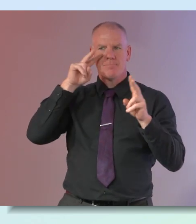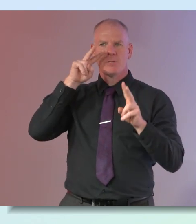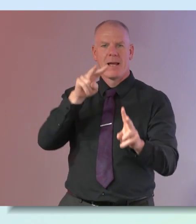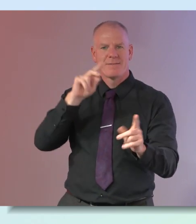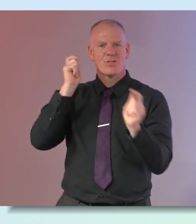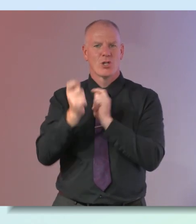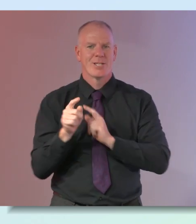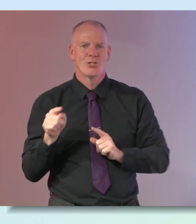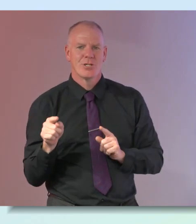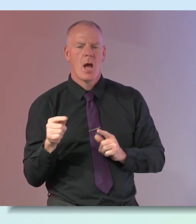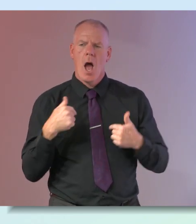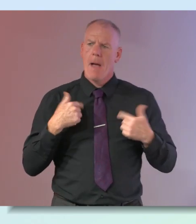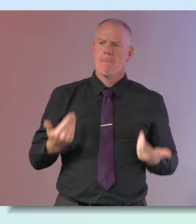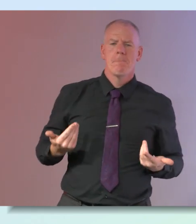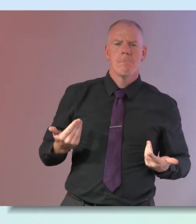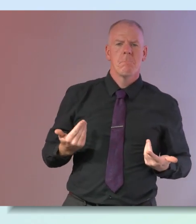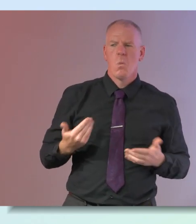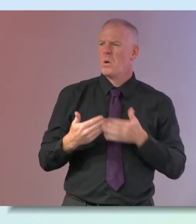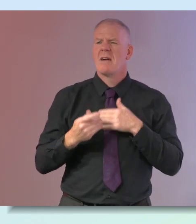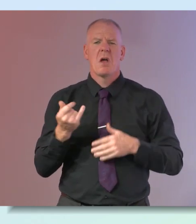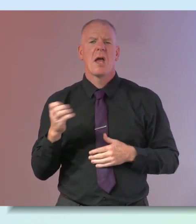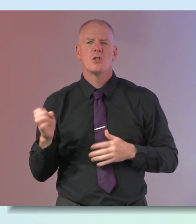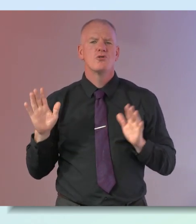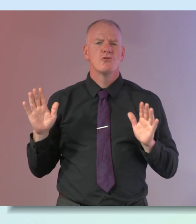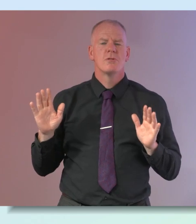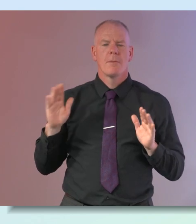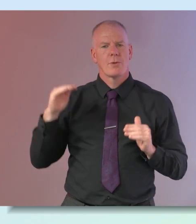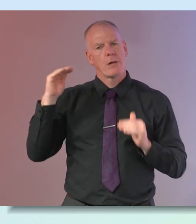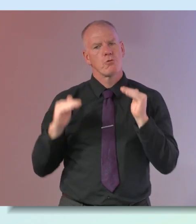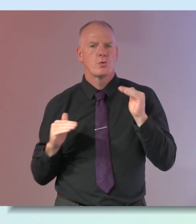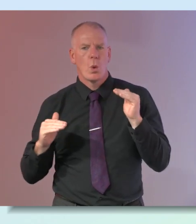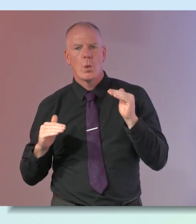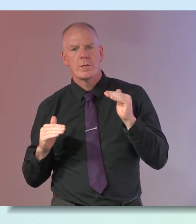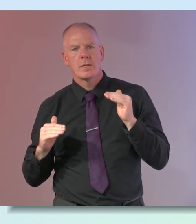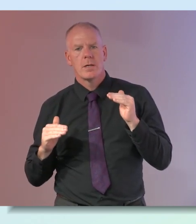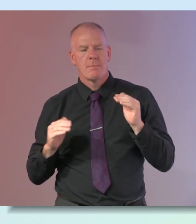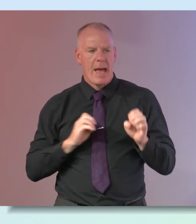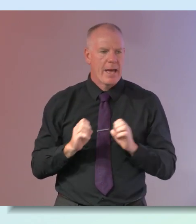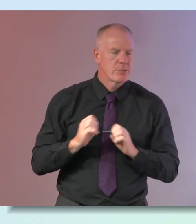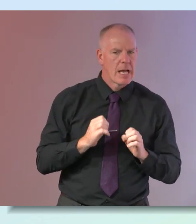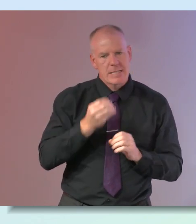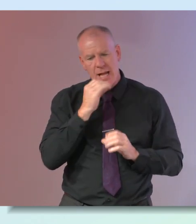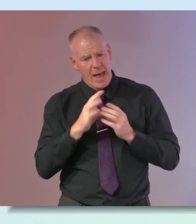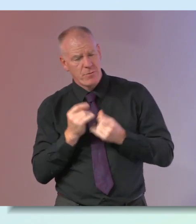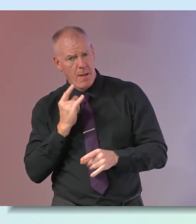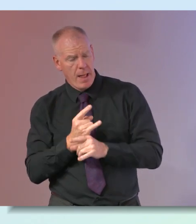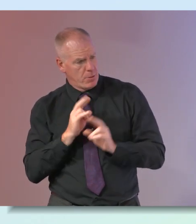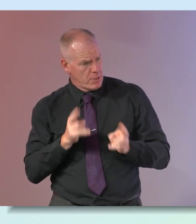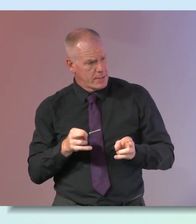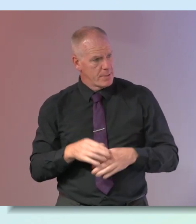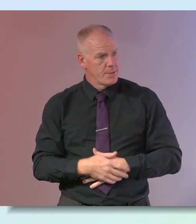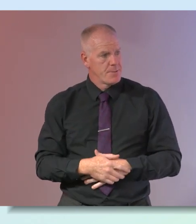the sense of i am x age but really you can lower biological age by exercise by diet by all that is that not true